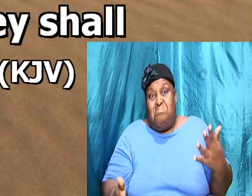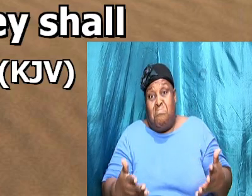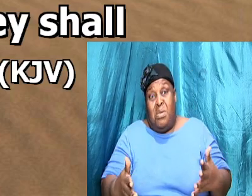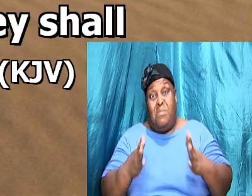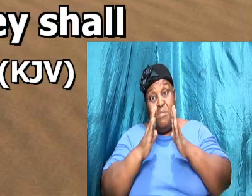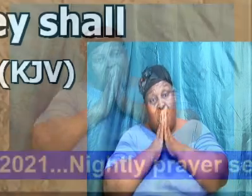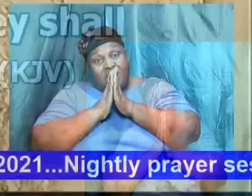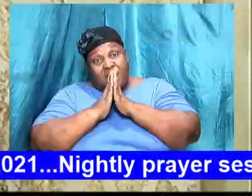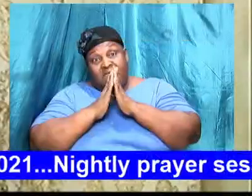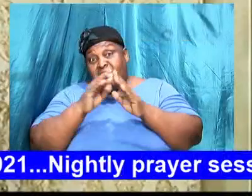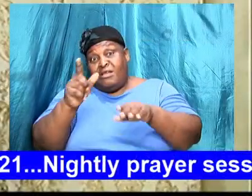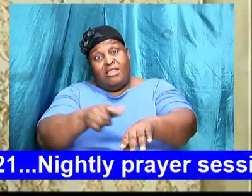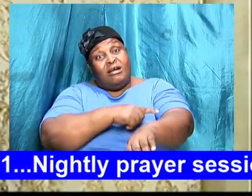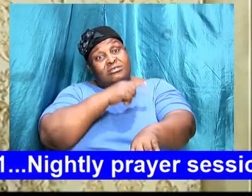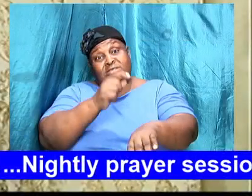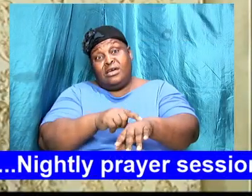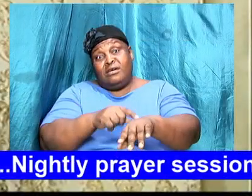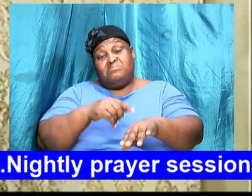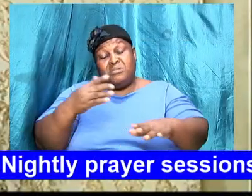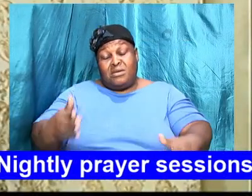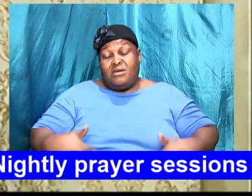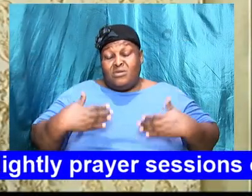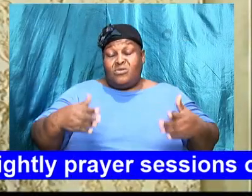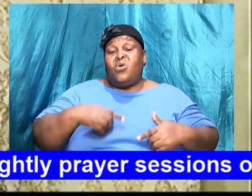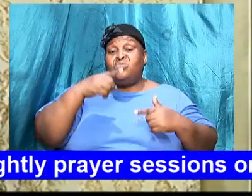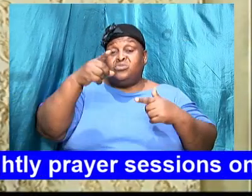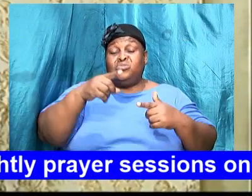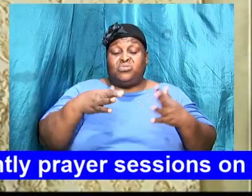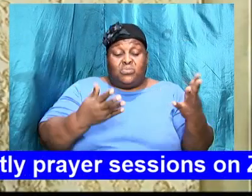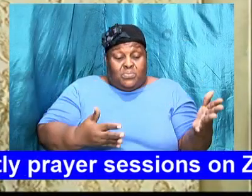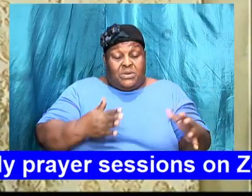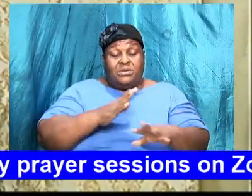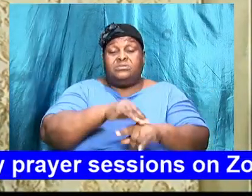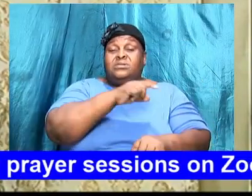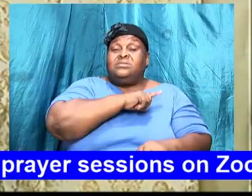now but I want to encourage you to continue to wait upon the Lord.